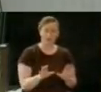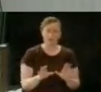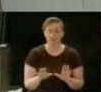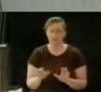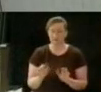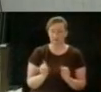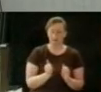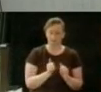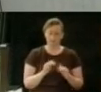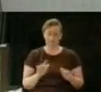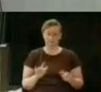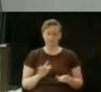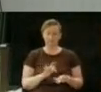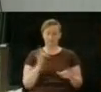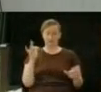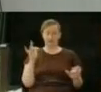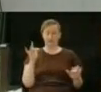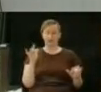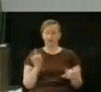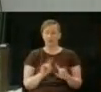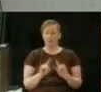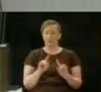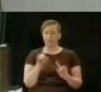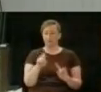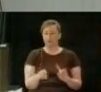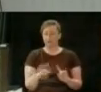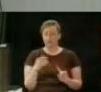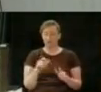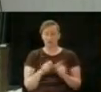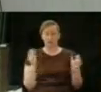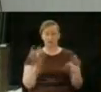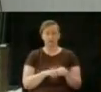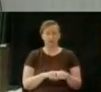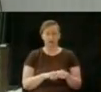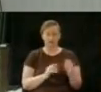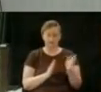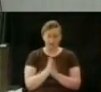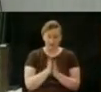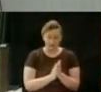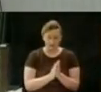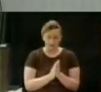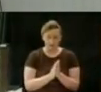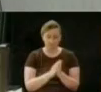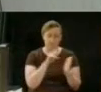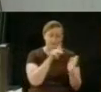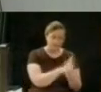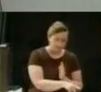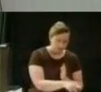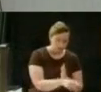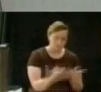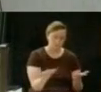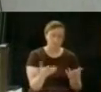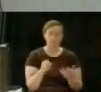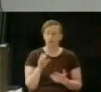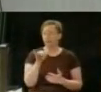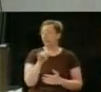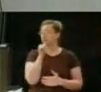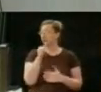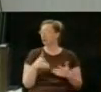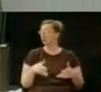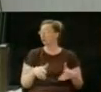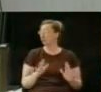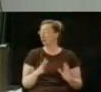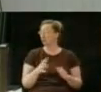on as to what is the effect of this. So this shouldn't be entered in too lightly because the worst thing you want to do is go through and spend